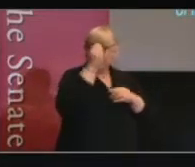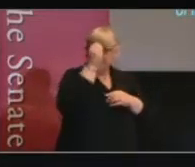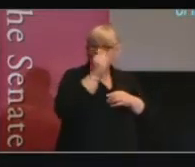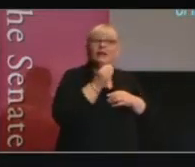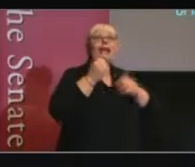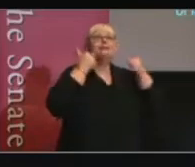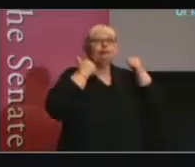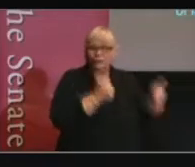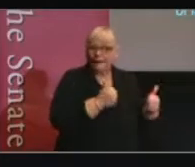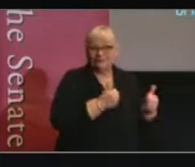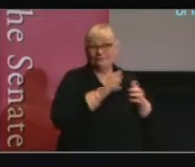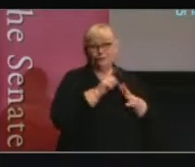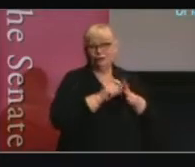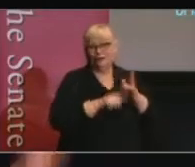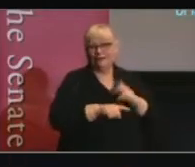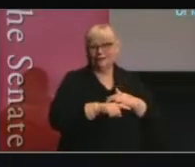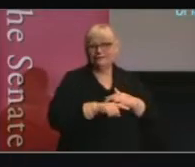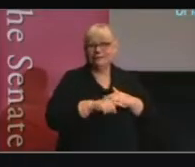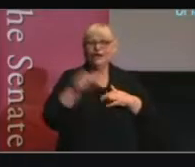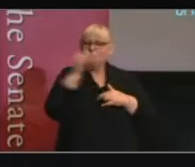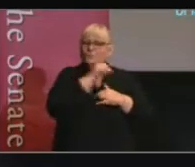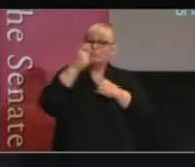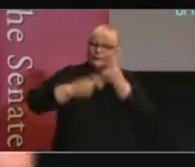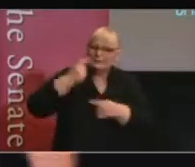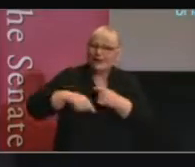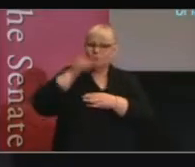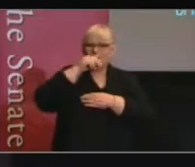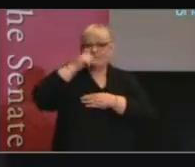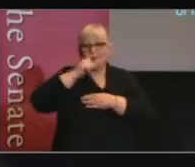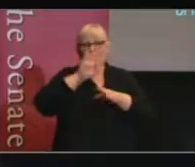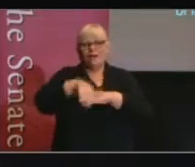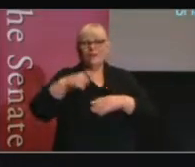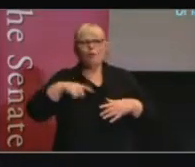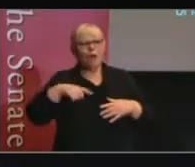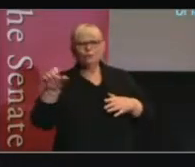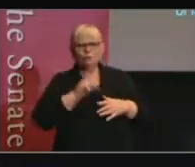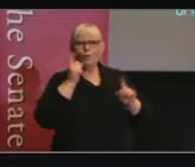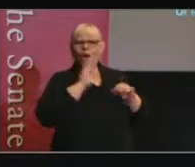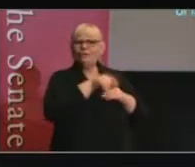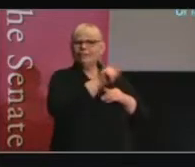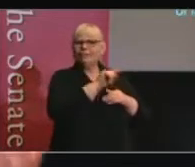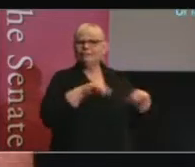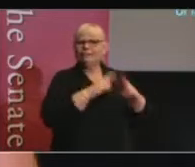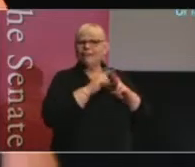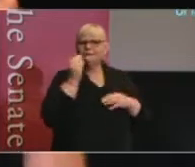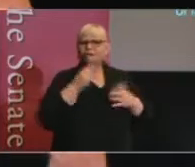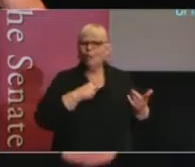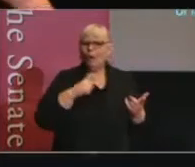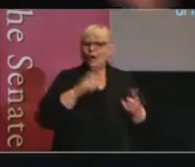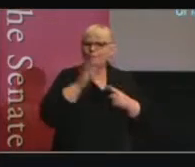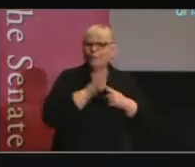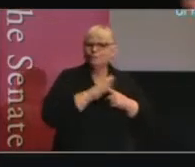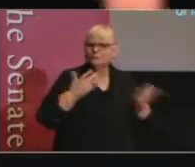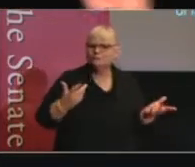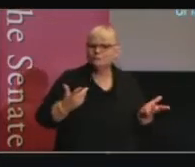people. Explain to young people about why they might care about this. Because the